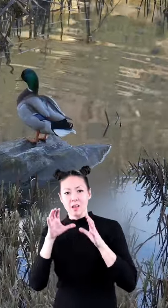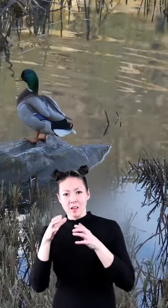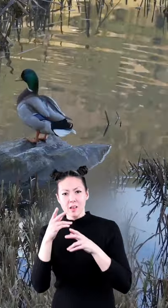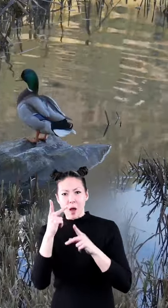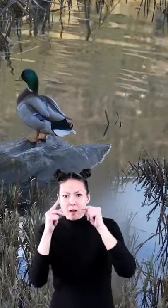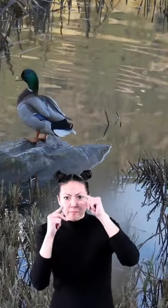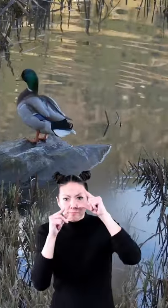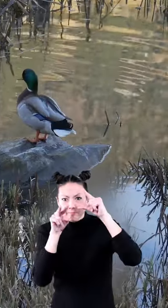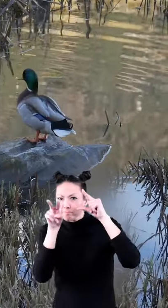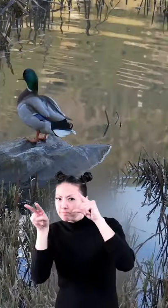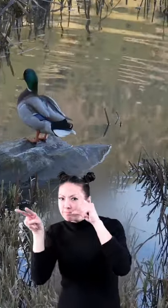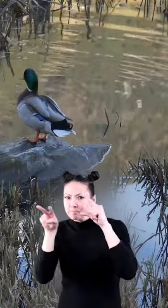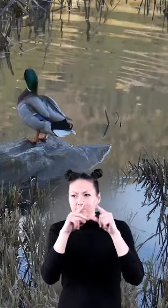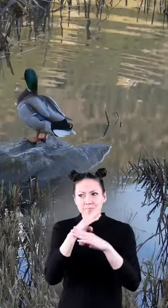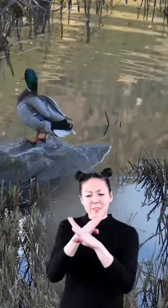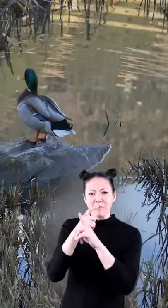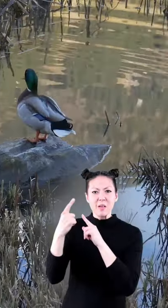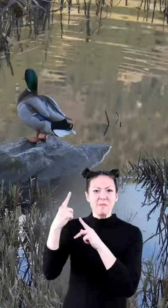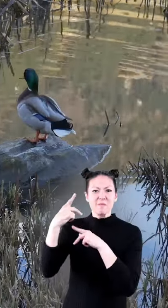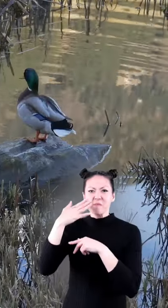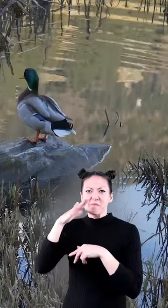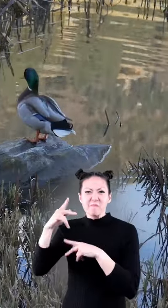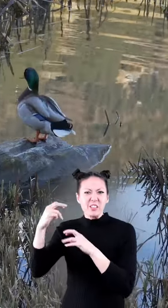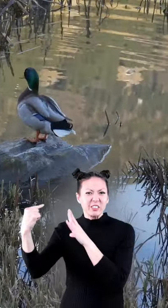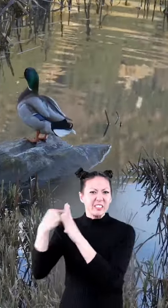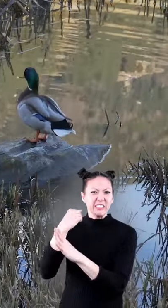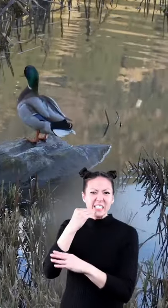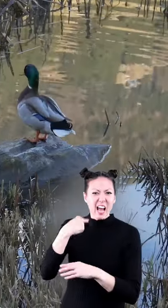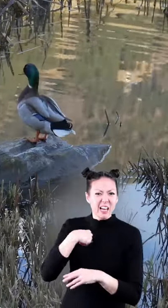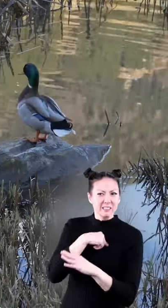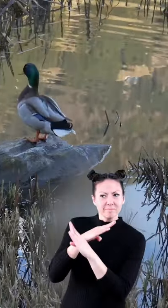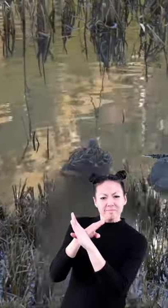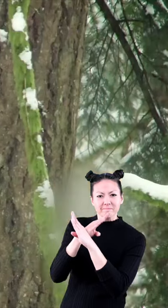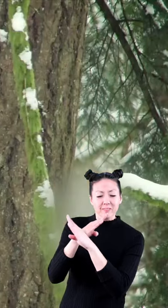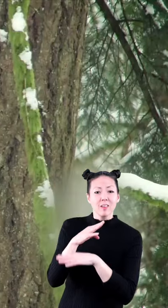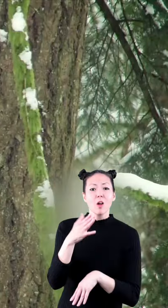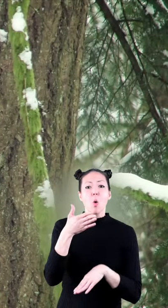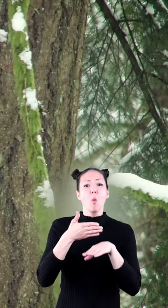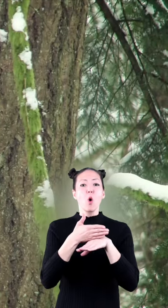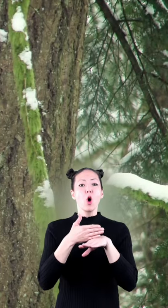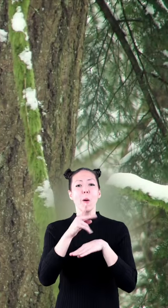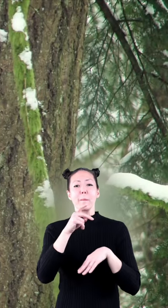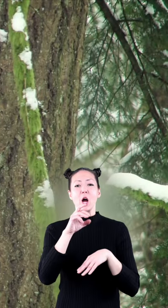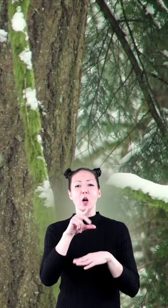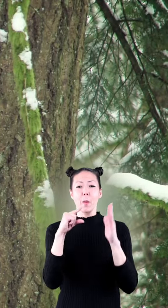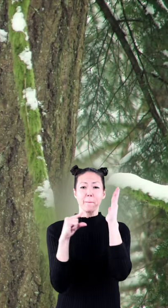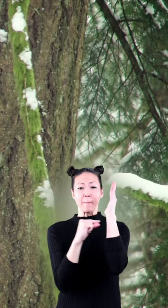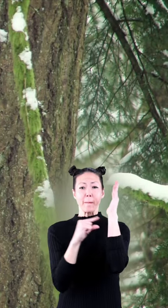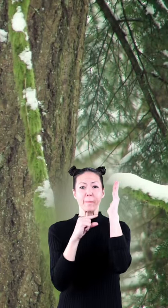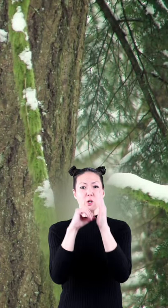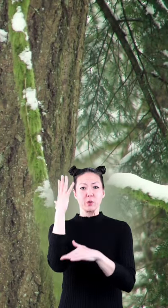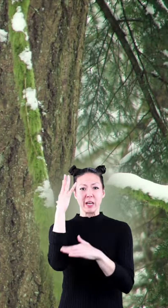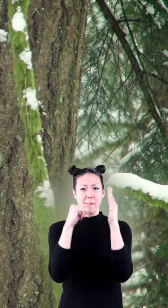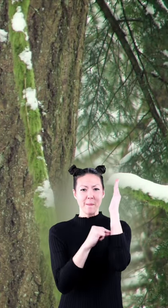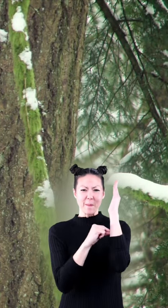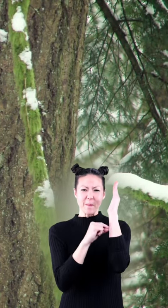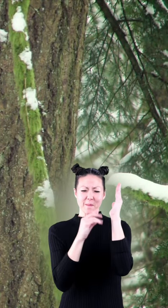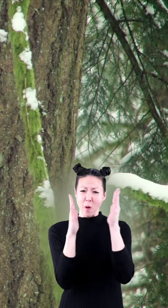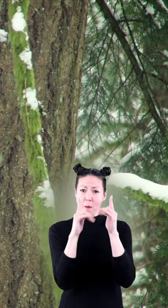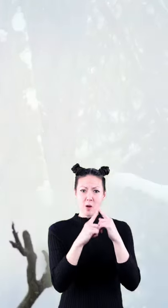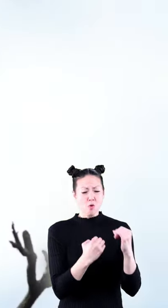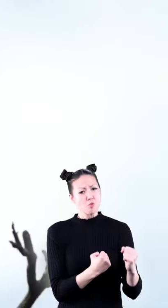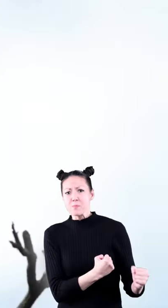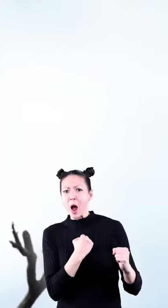group keep one eye open to keep a watch out for predators the woodpecker is very small but powerful